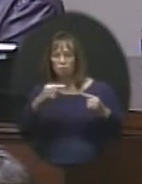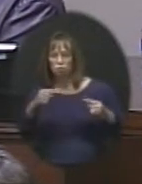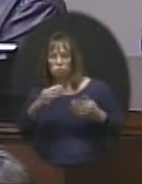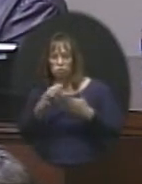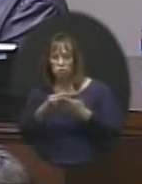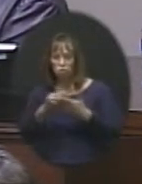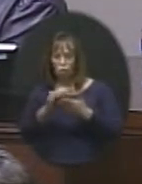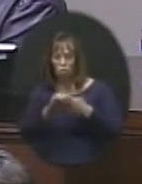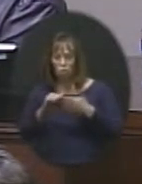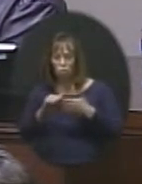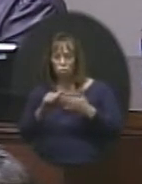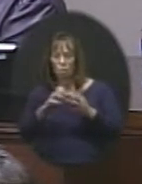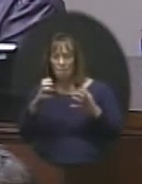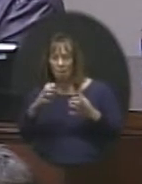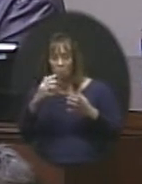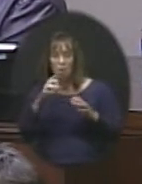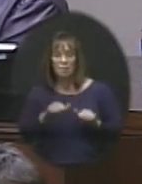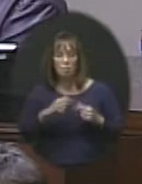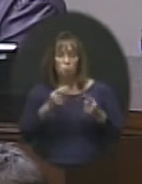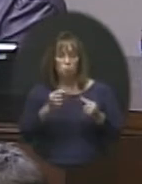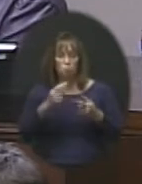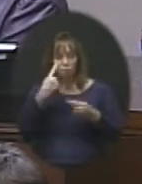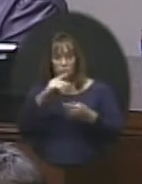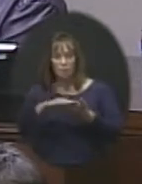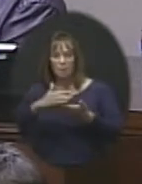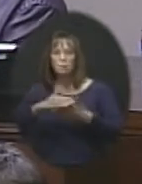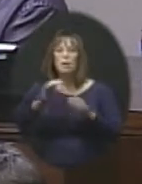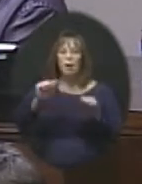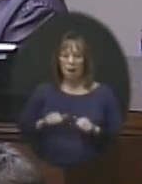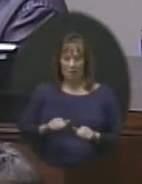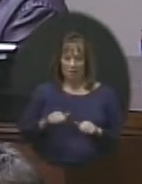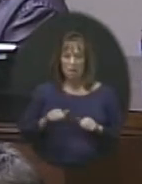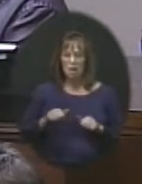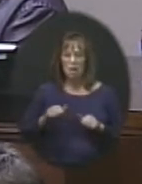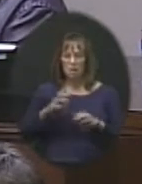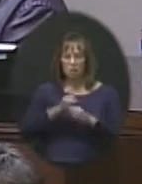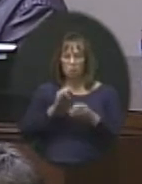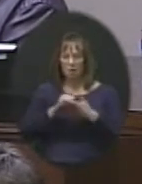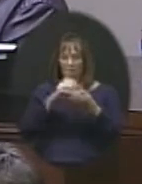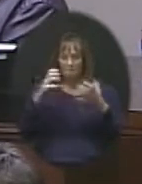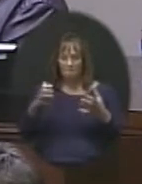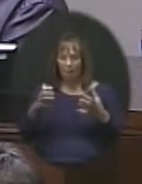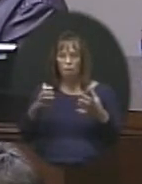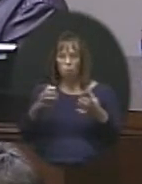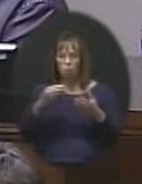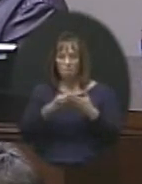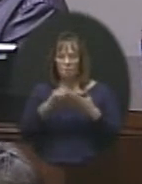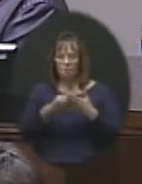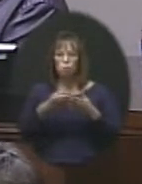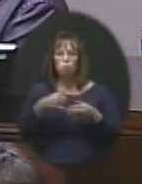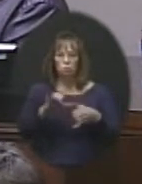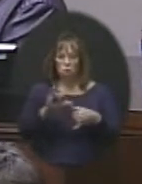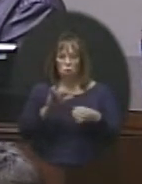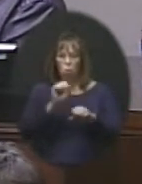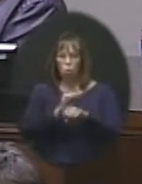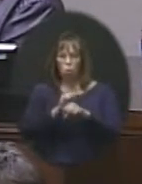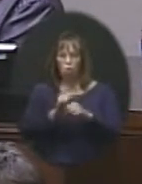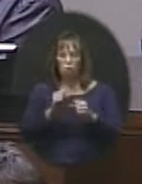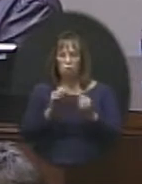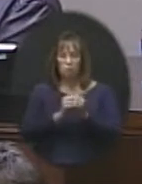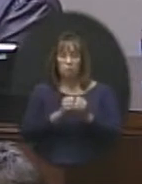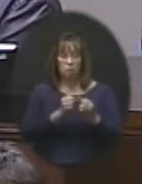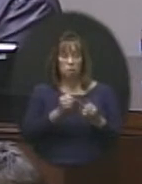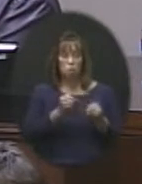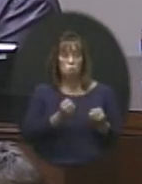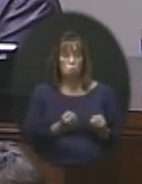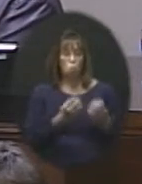amount is for here and then what will do it for the laptops? I can actually get you that amount. We're still working through the quantity